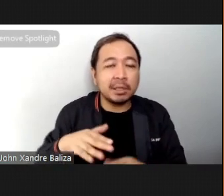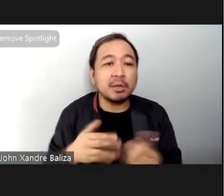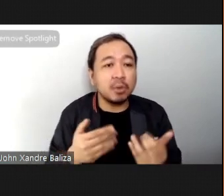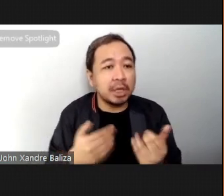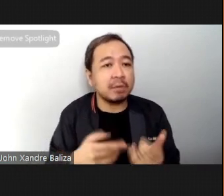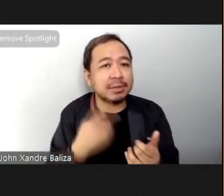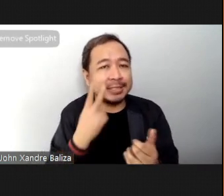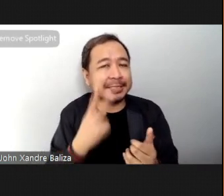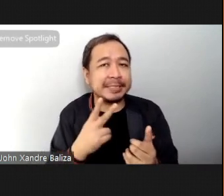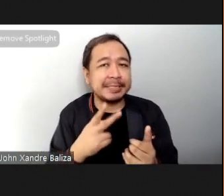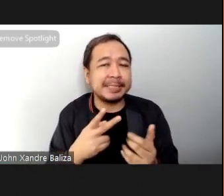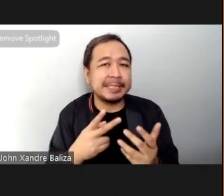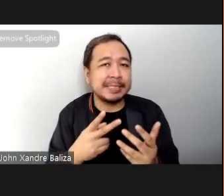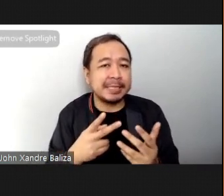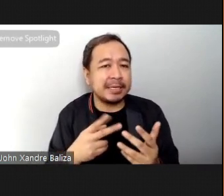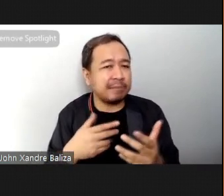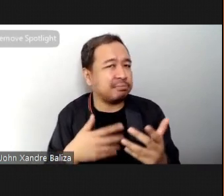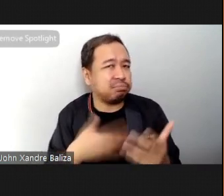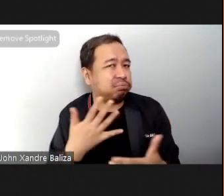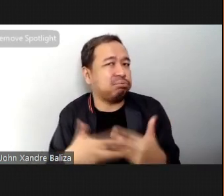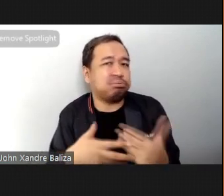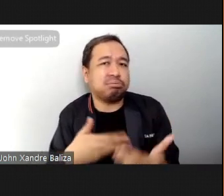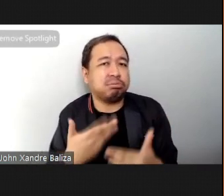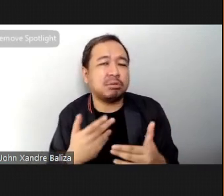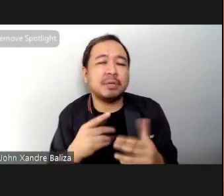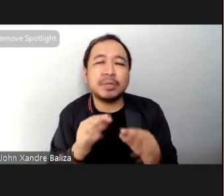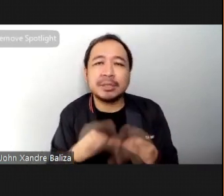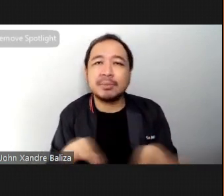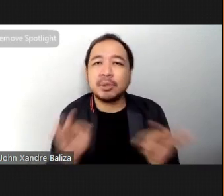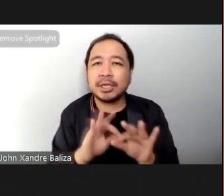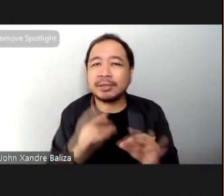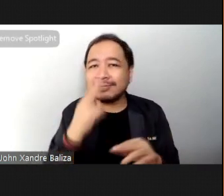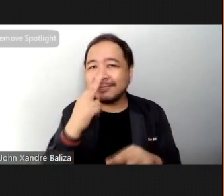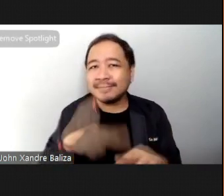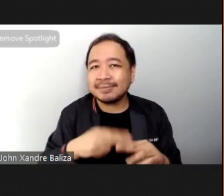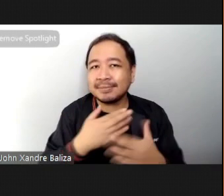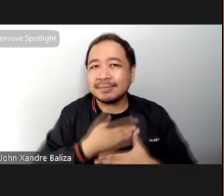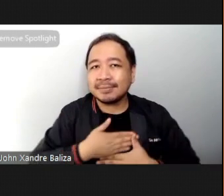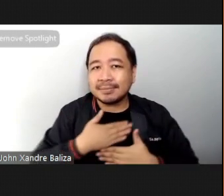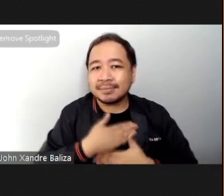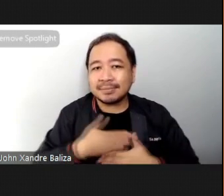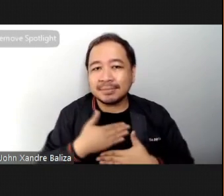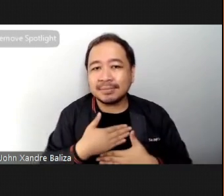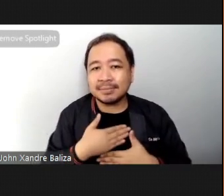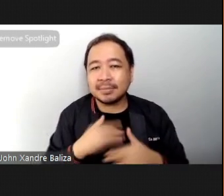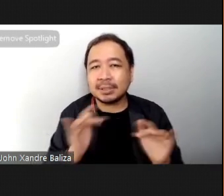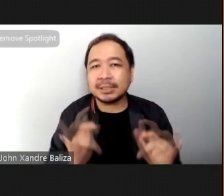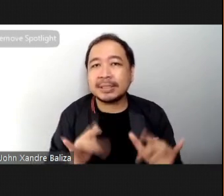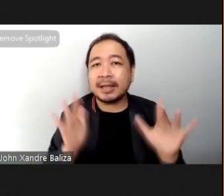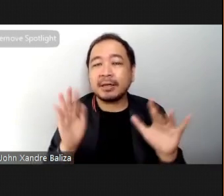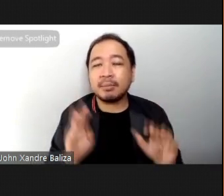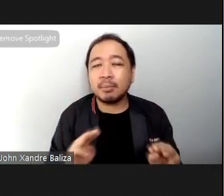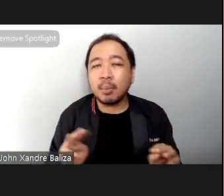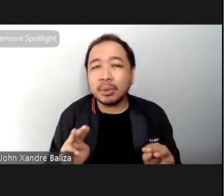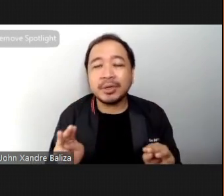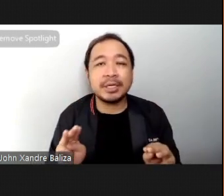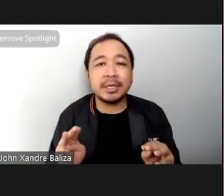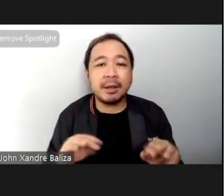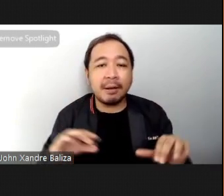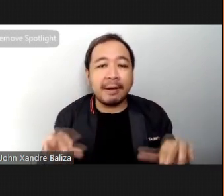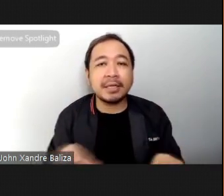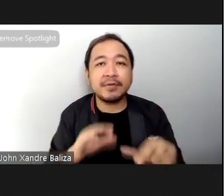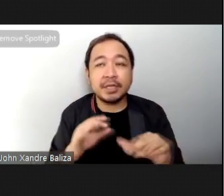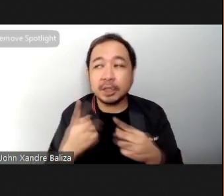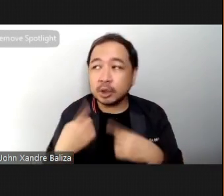now one of the ways to have a good time while doing this is really just have a light and moderate activity while listening to